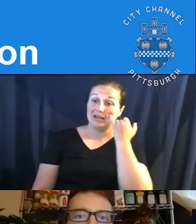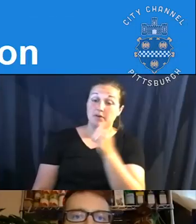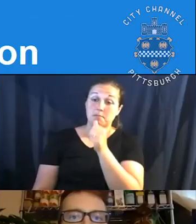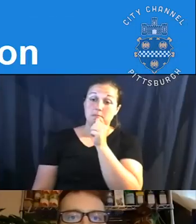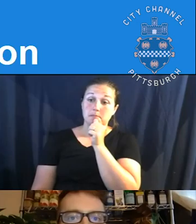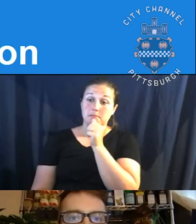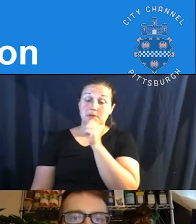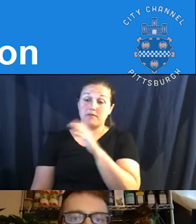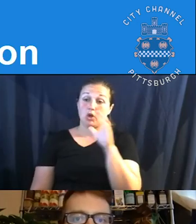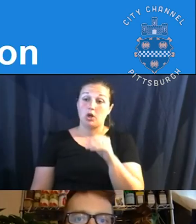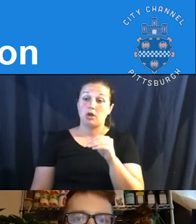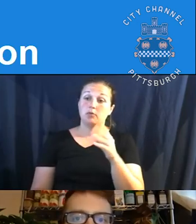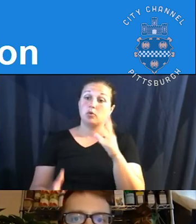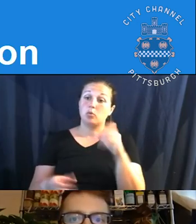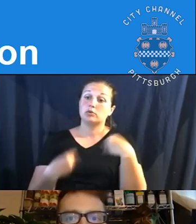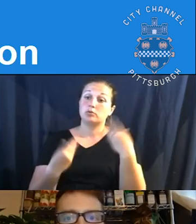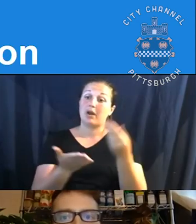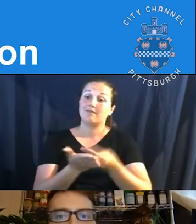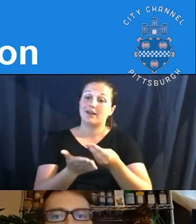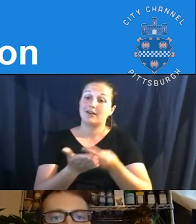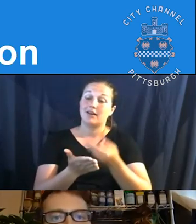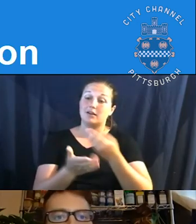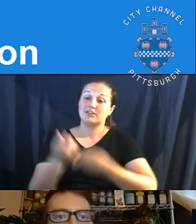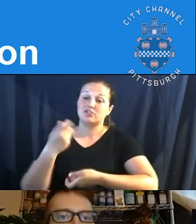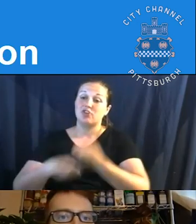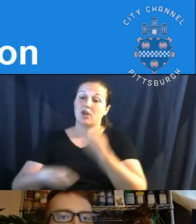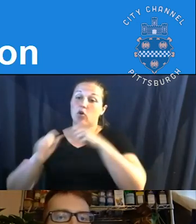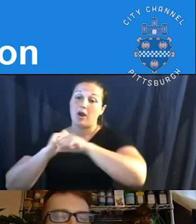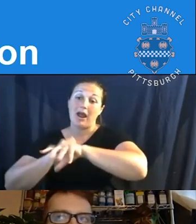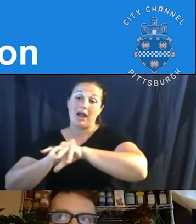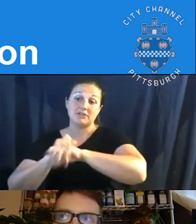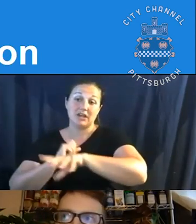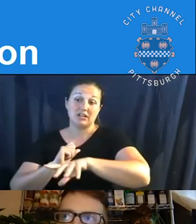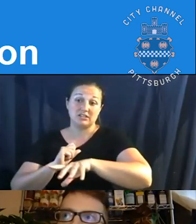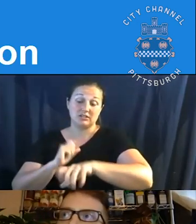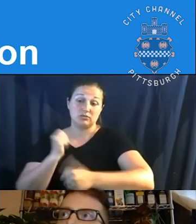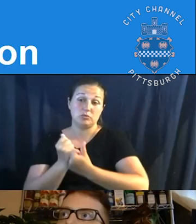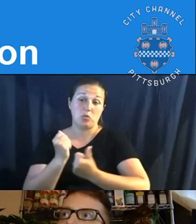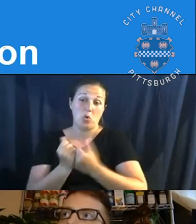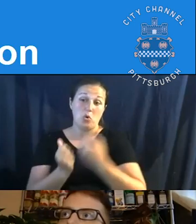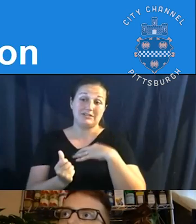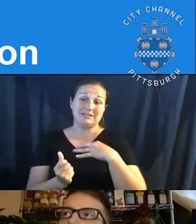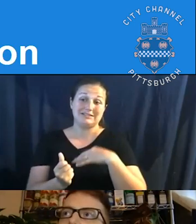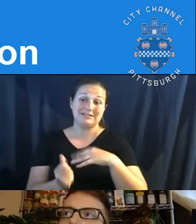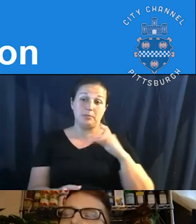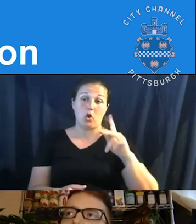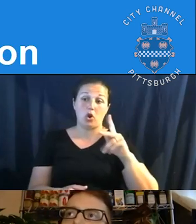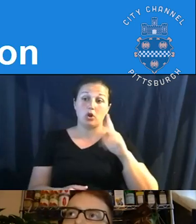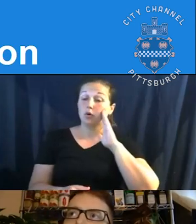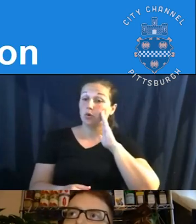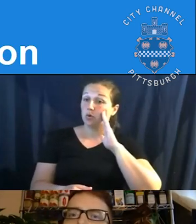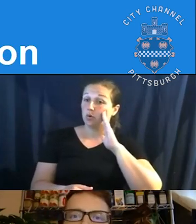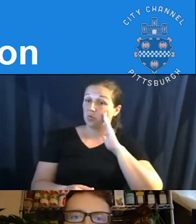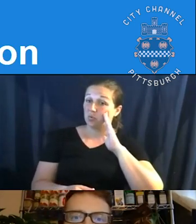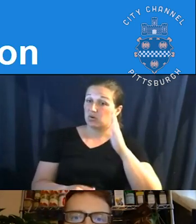funding in exchange for advertising in a city park, will that move a project up the priority list? Um, Chris, I don't know if you know